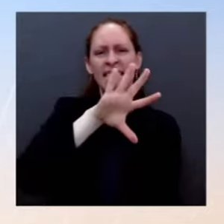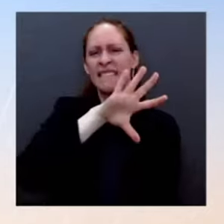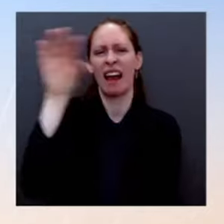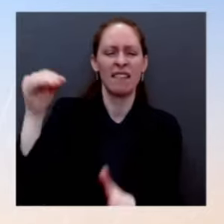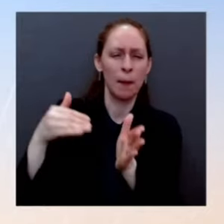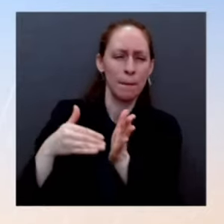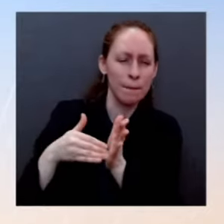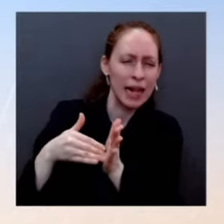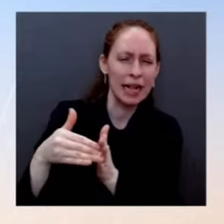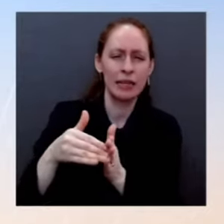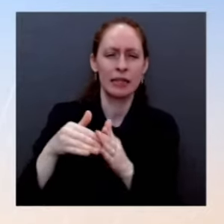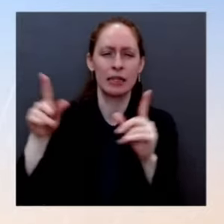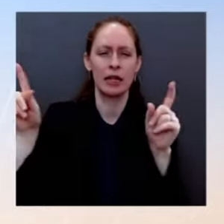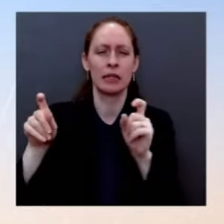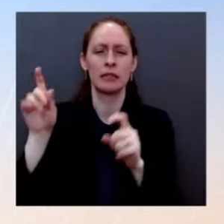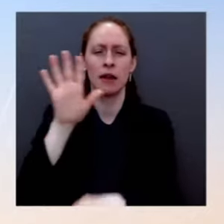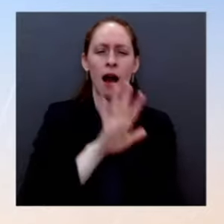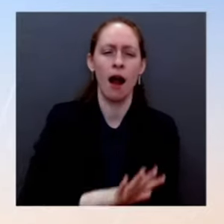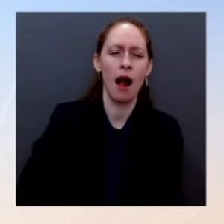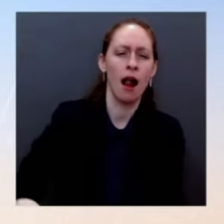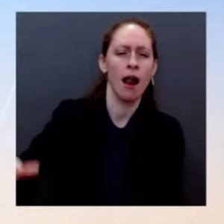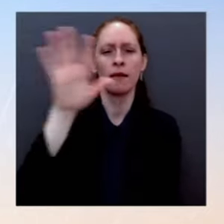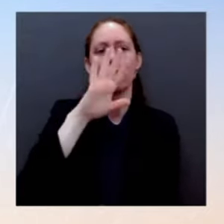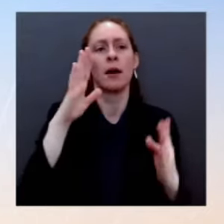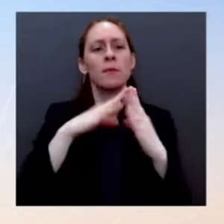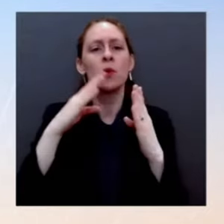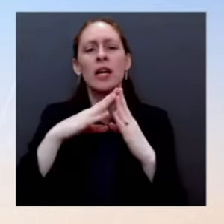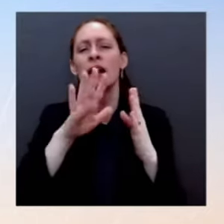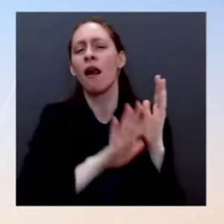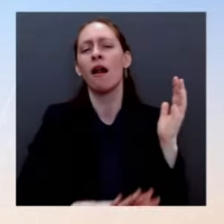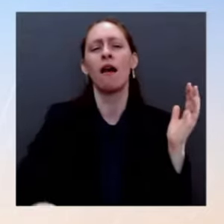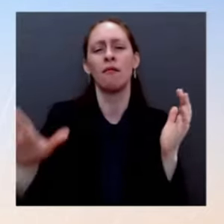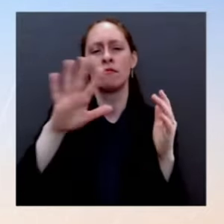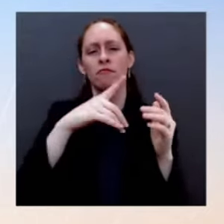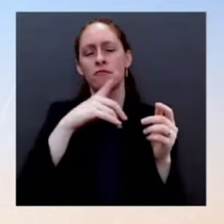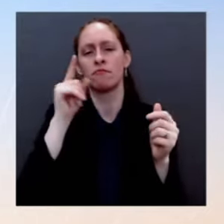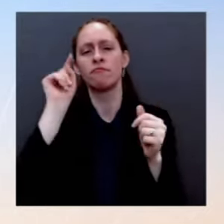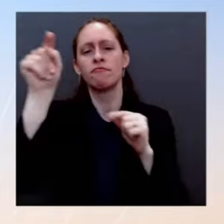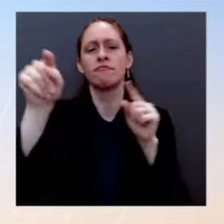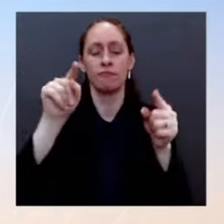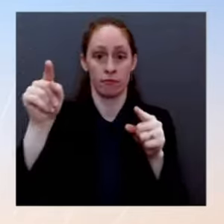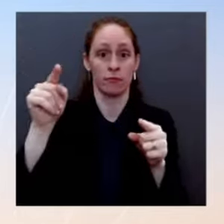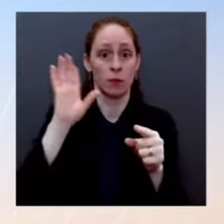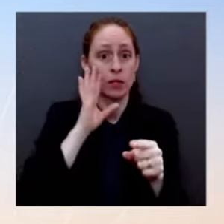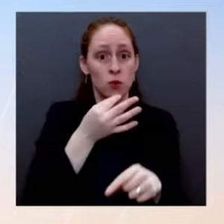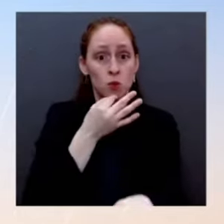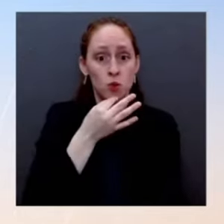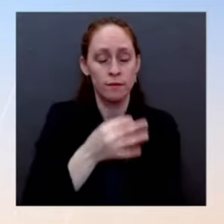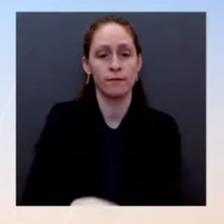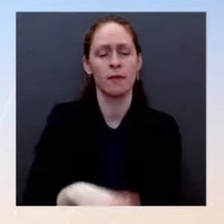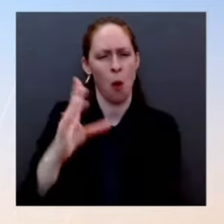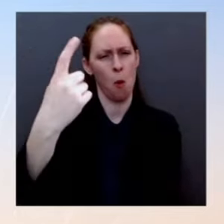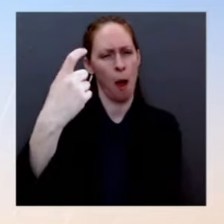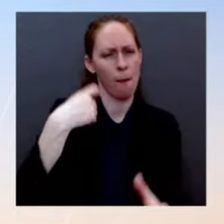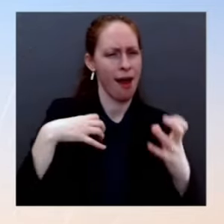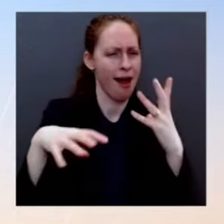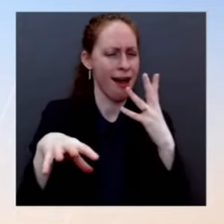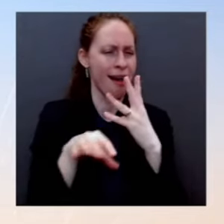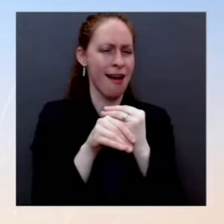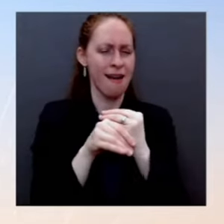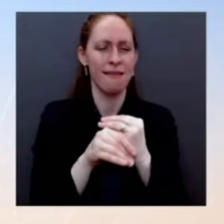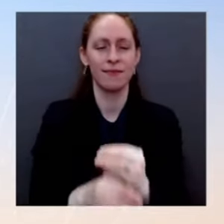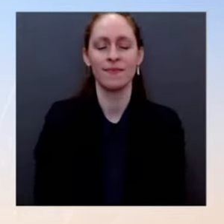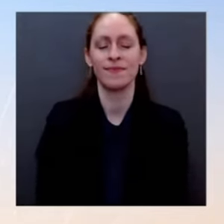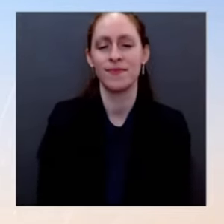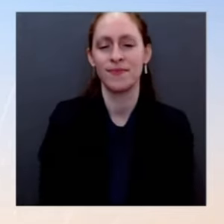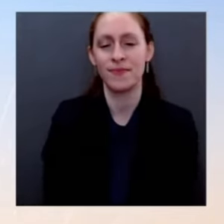contracts for 500 million tests. But what, can I make one more point? And then you can go next. I would just note where we have come from.